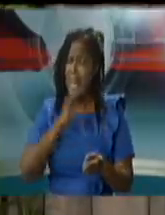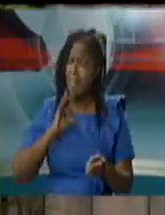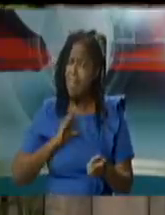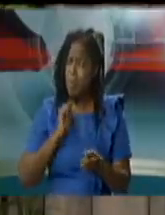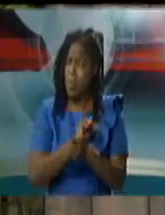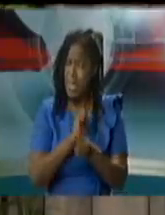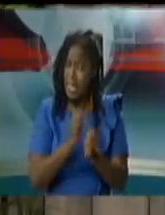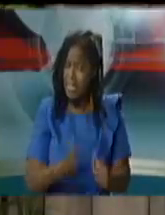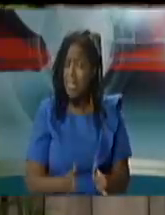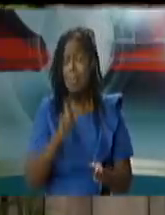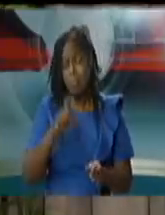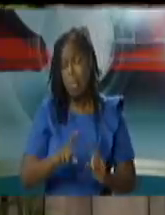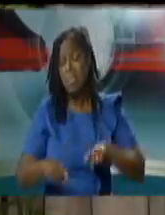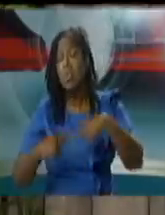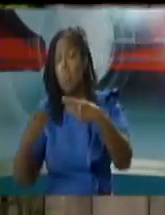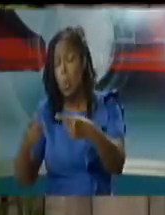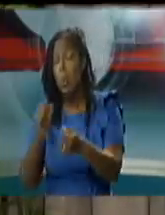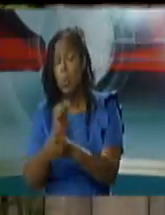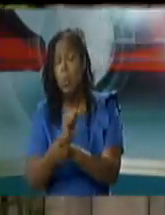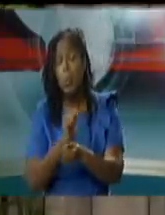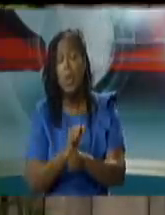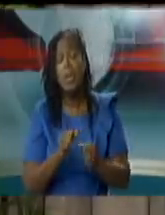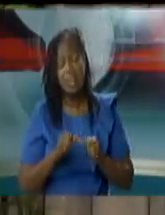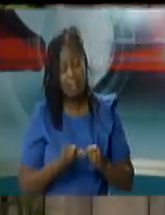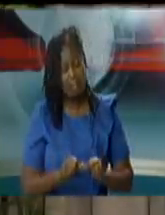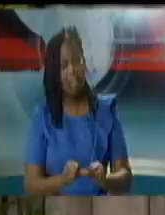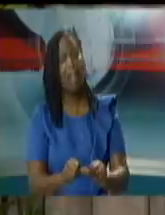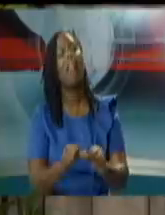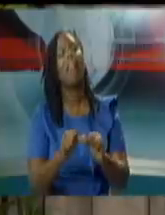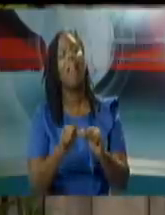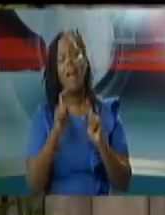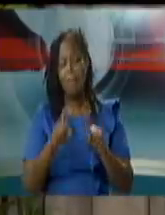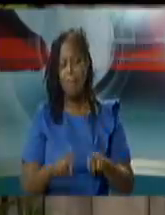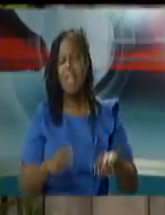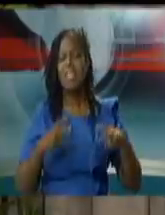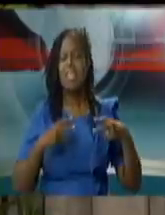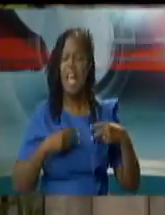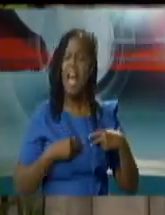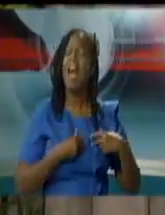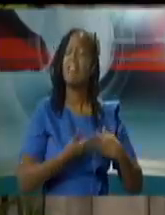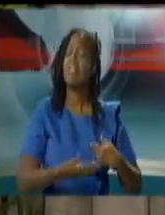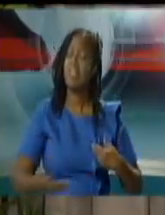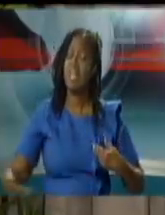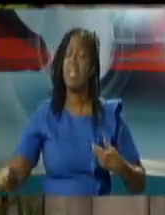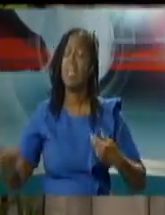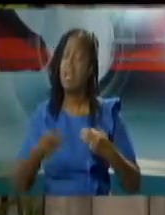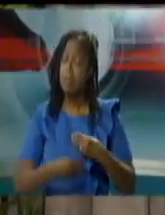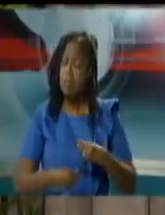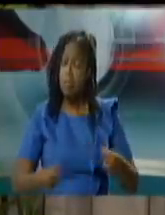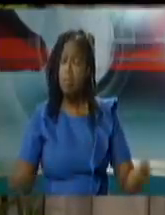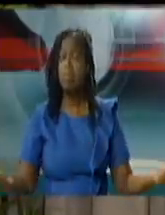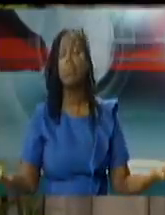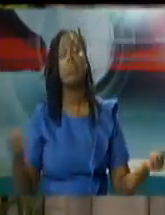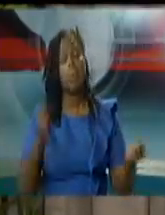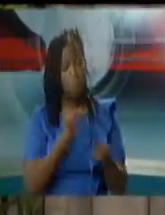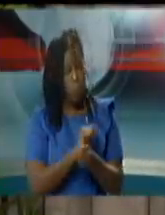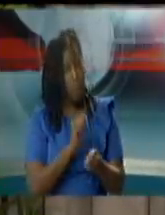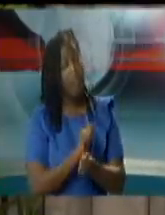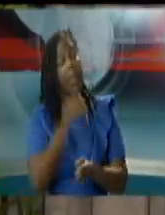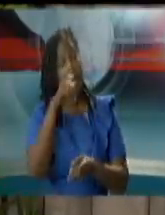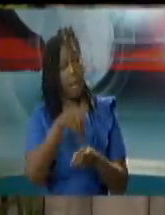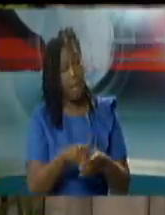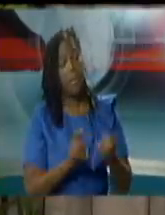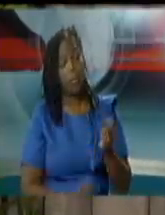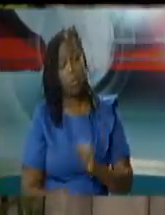please everyone but the show still has to go on we have to have things running at the ag's office for instance